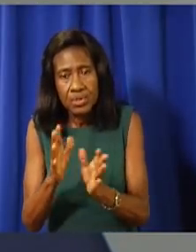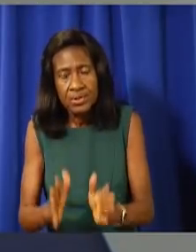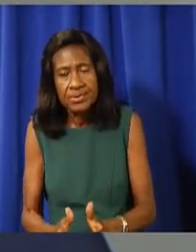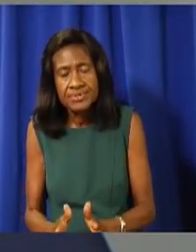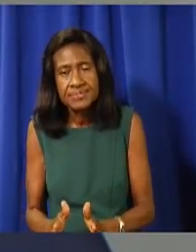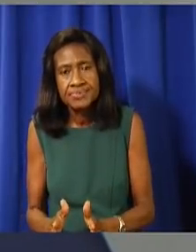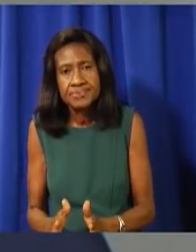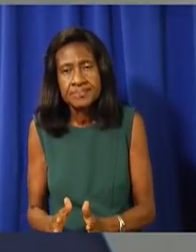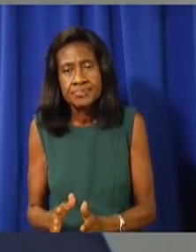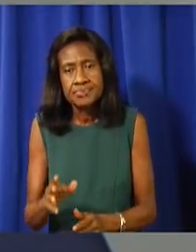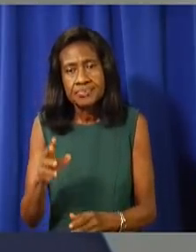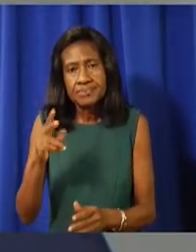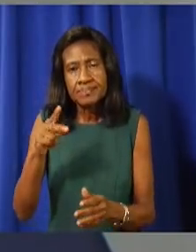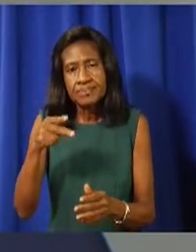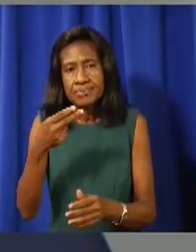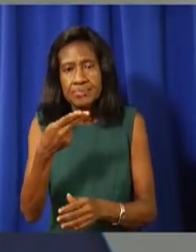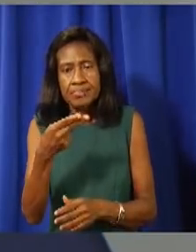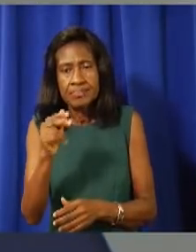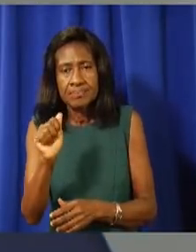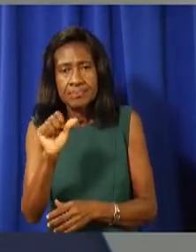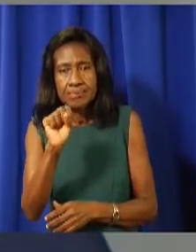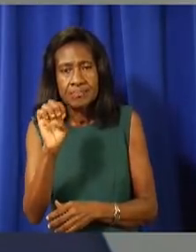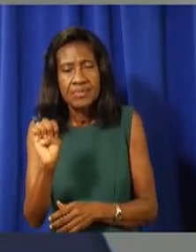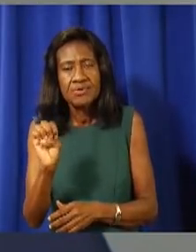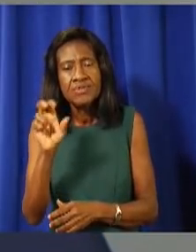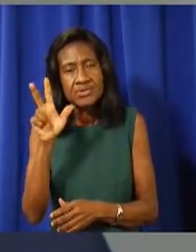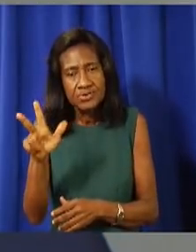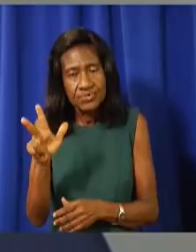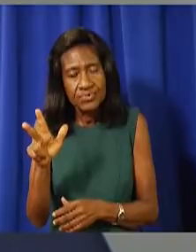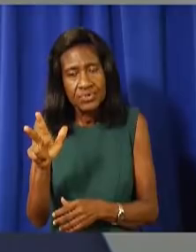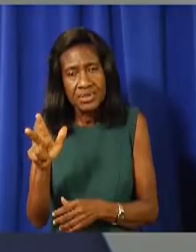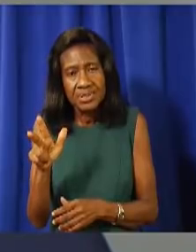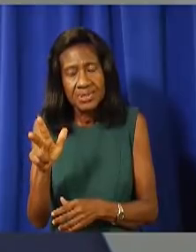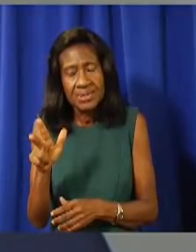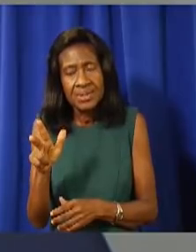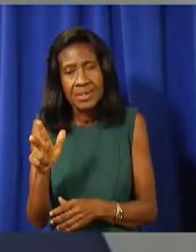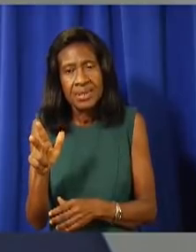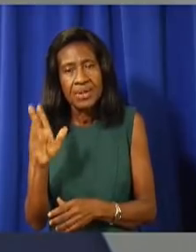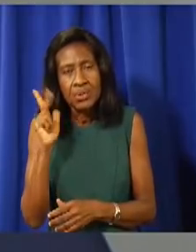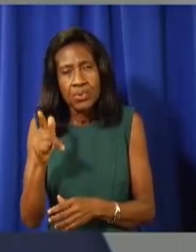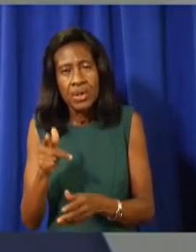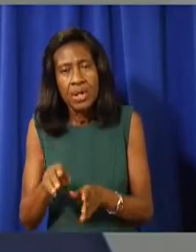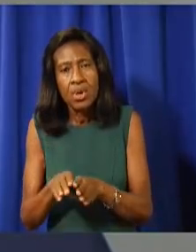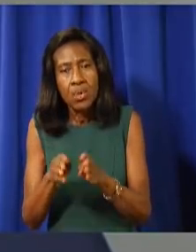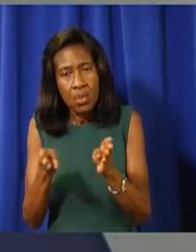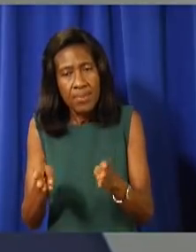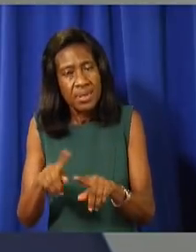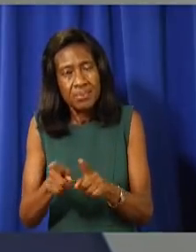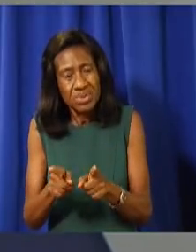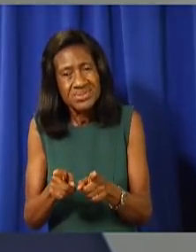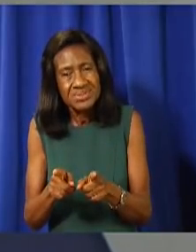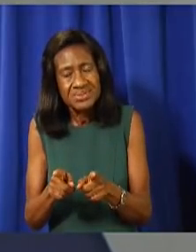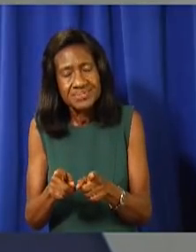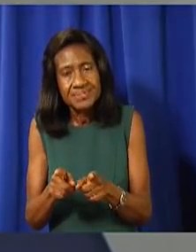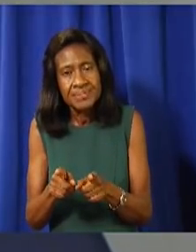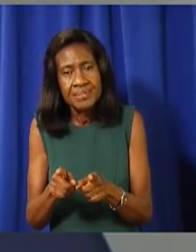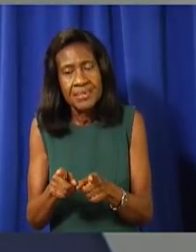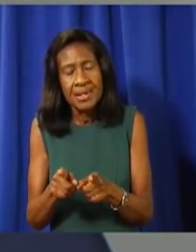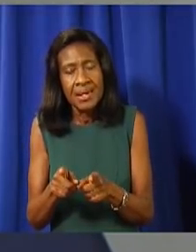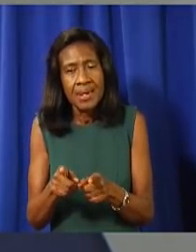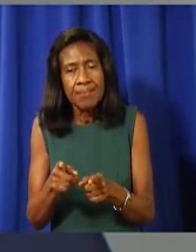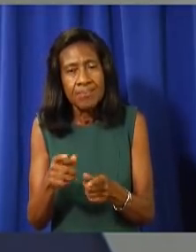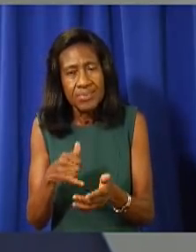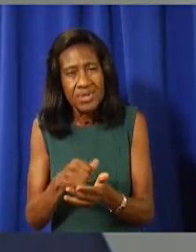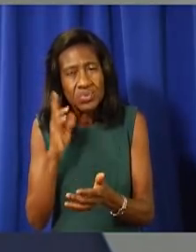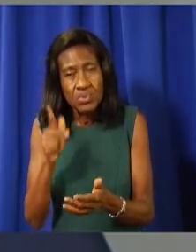represents our official reopening, but it will take a while before it's returning to business as usual. In